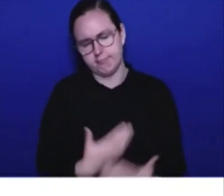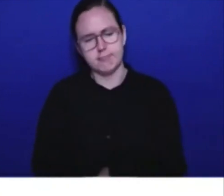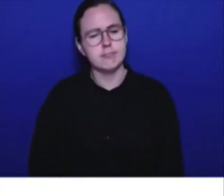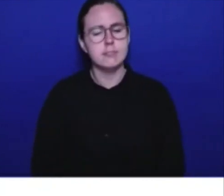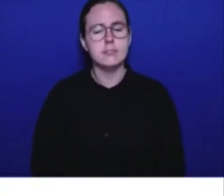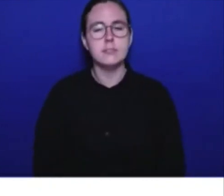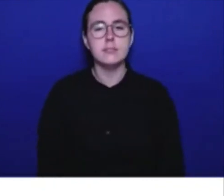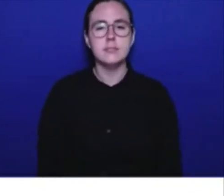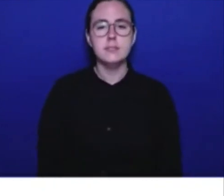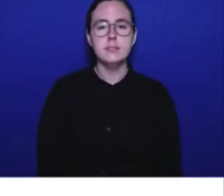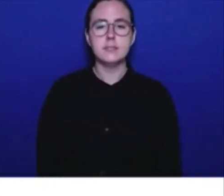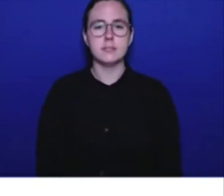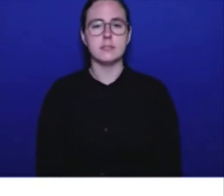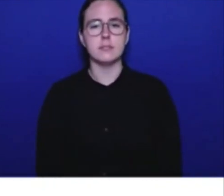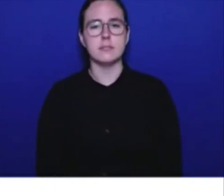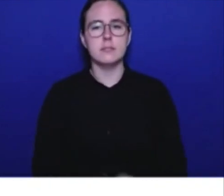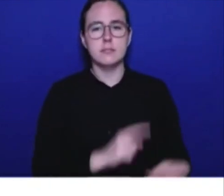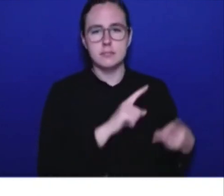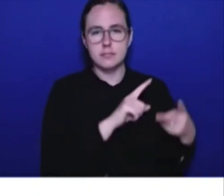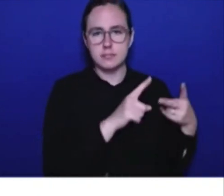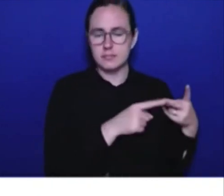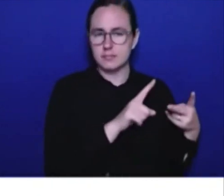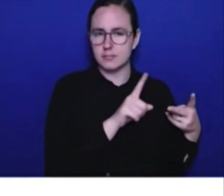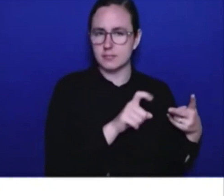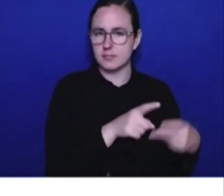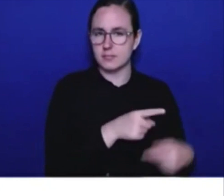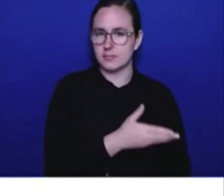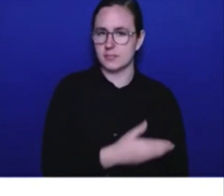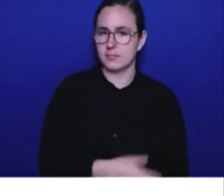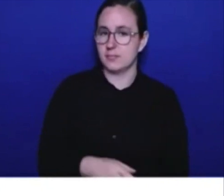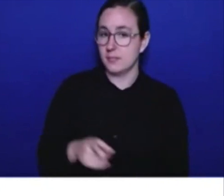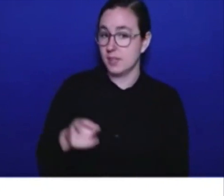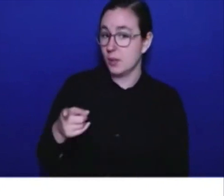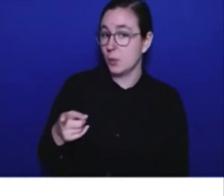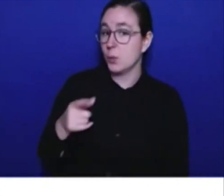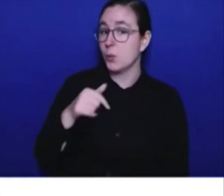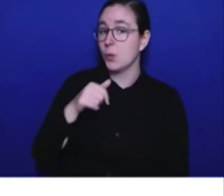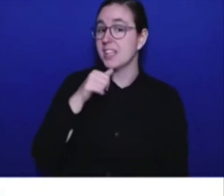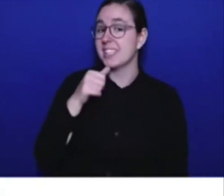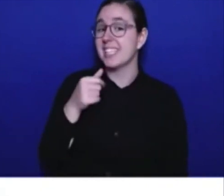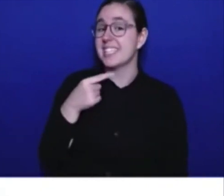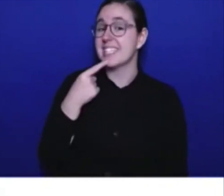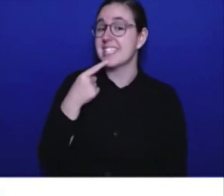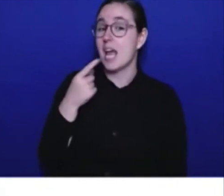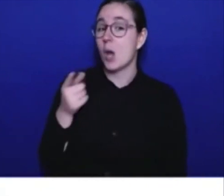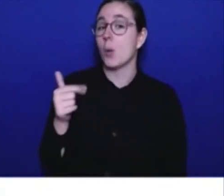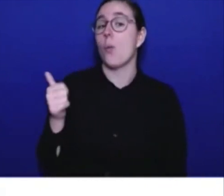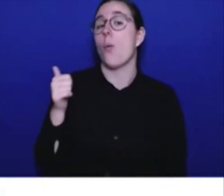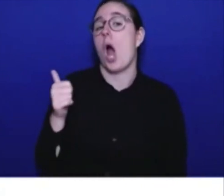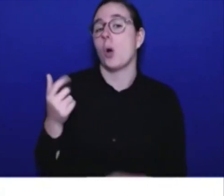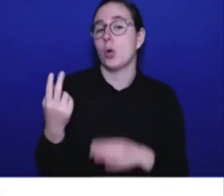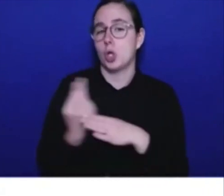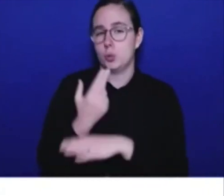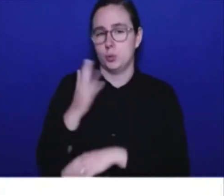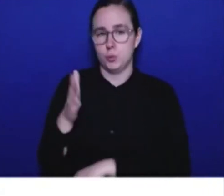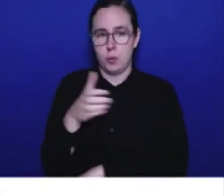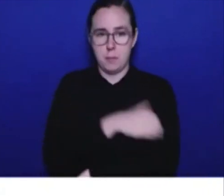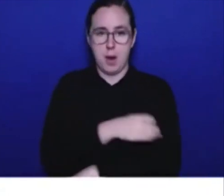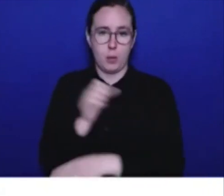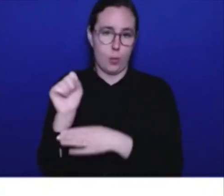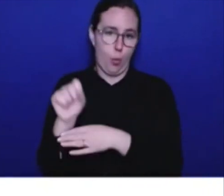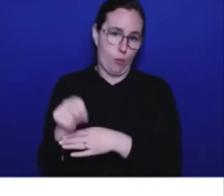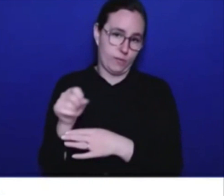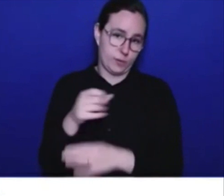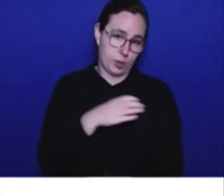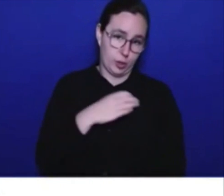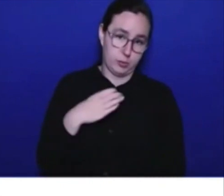Yeah, I didn't hear you say that you won't use Cabinet power to overrule the Commission, which is what the